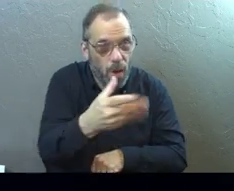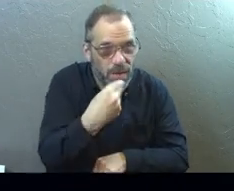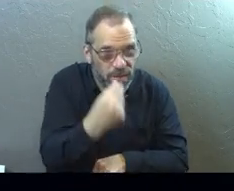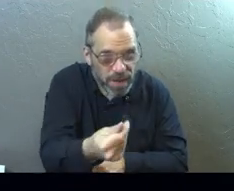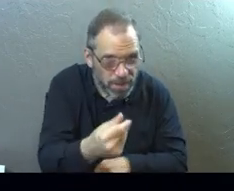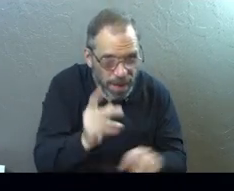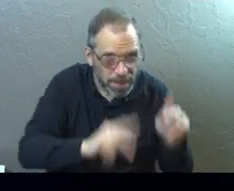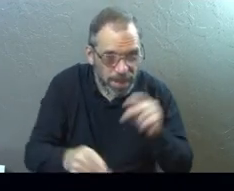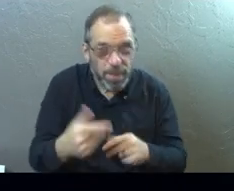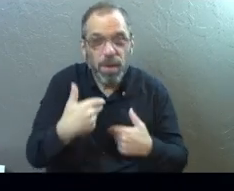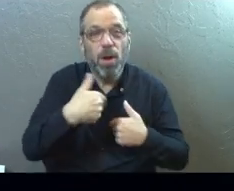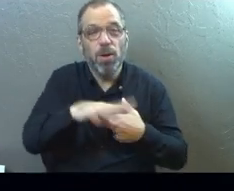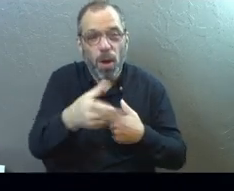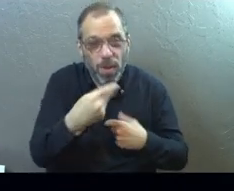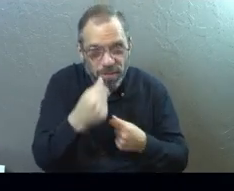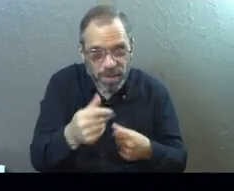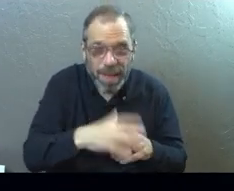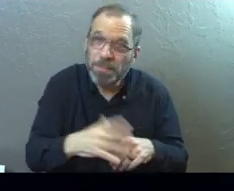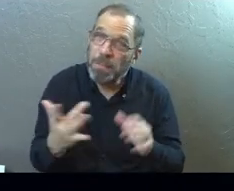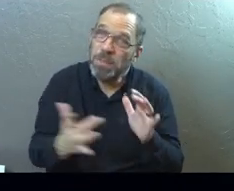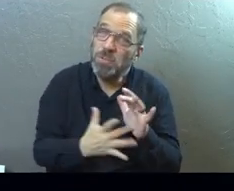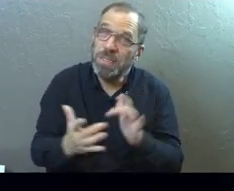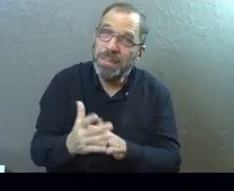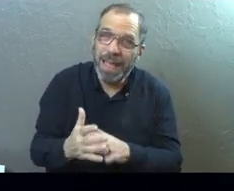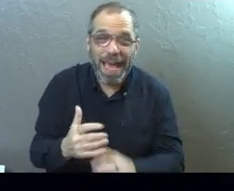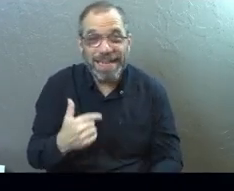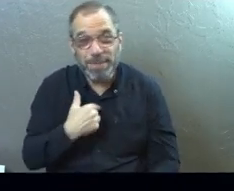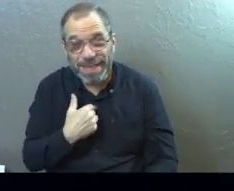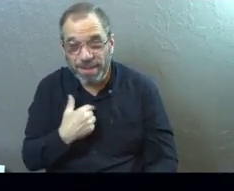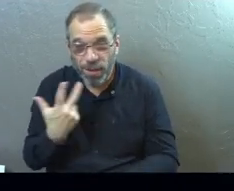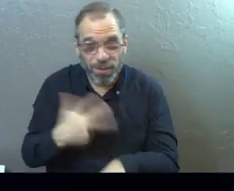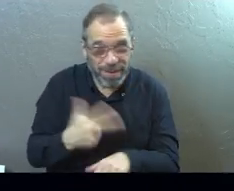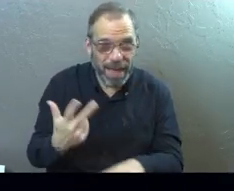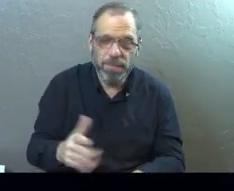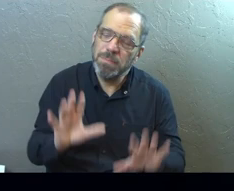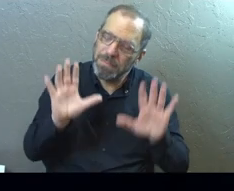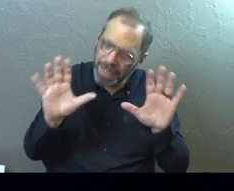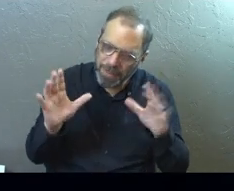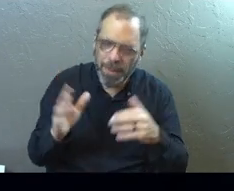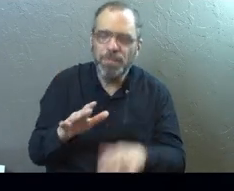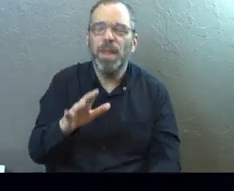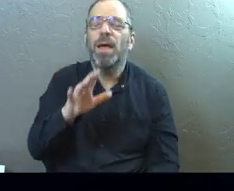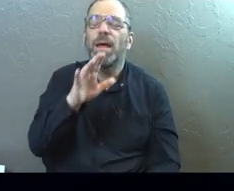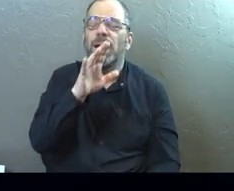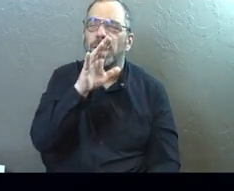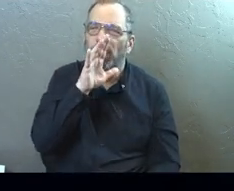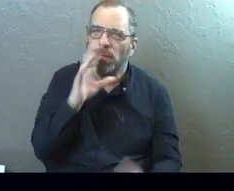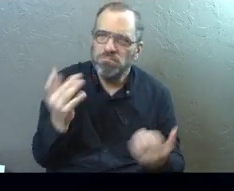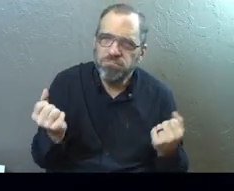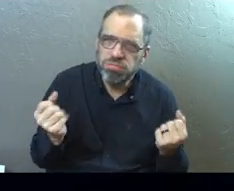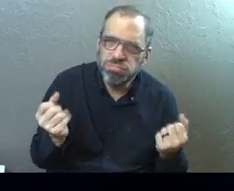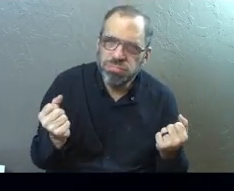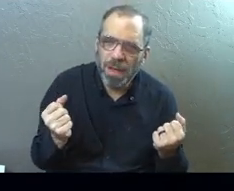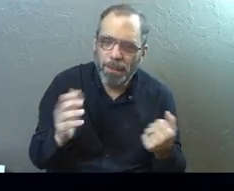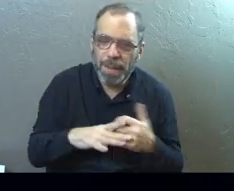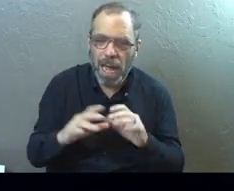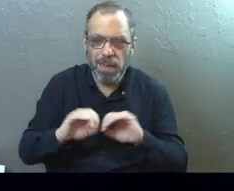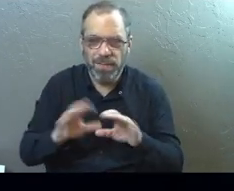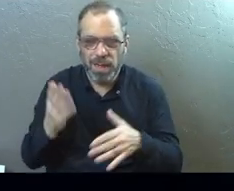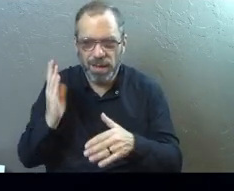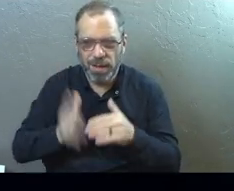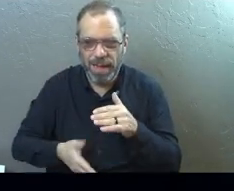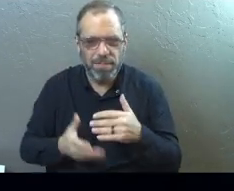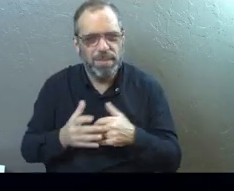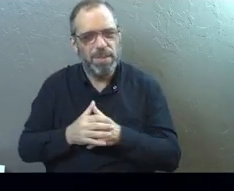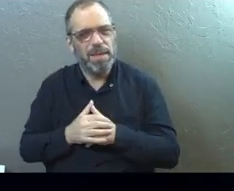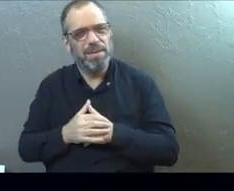Go and lead my sheep three times. And it's just like, could be Jesus being like, it's me. You know what I mean? So the voice speaks, but I do love the clarity at the end